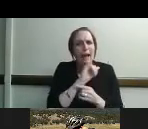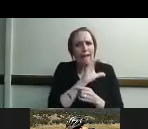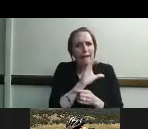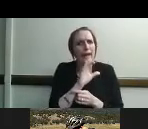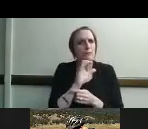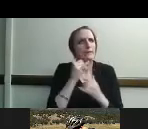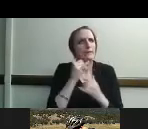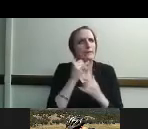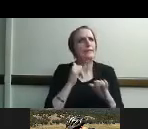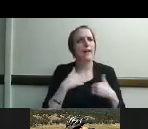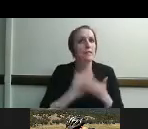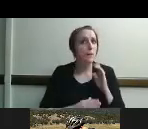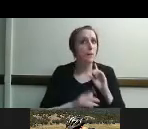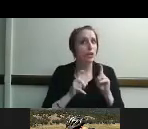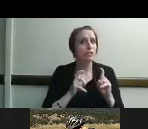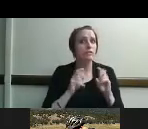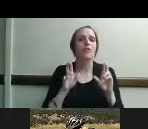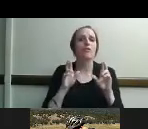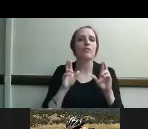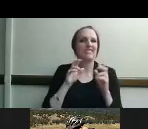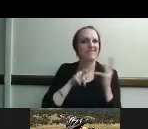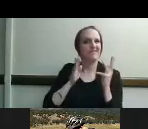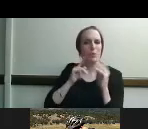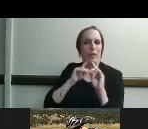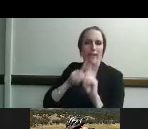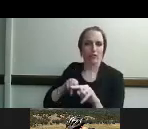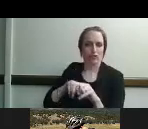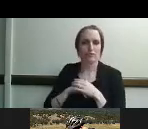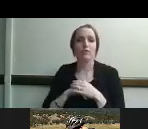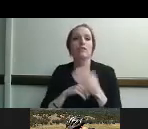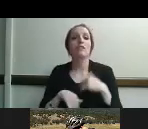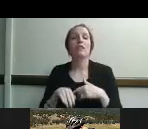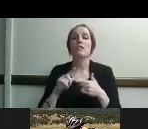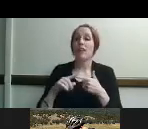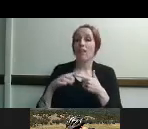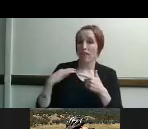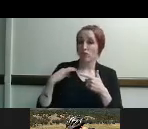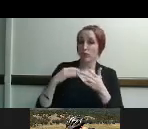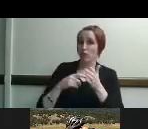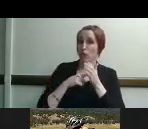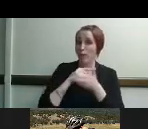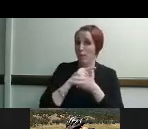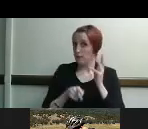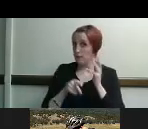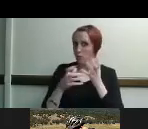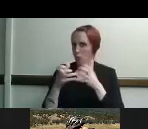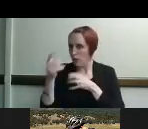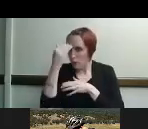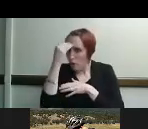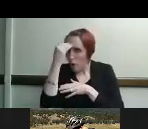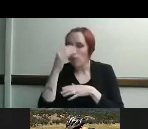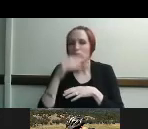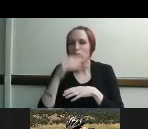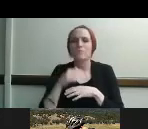also want you to know the eligibility requirements you can't just be accepted into the I can connect